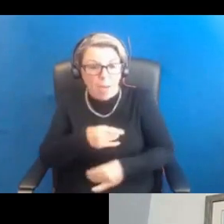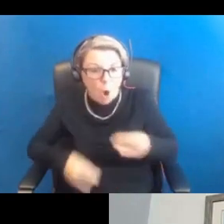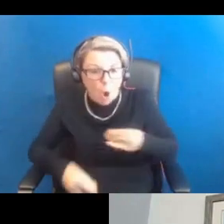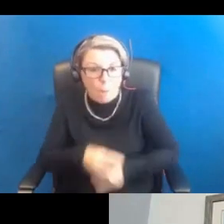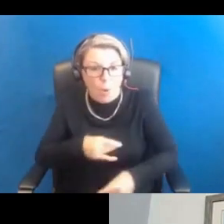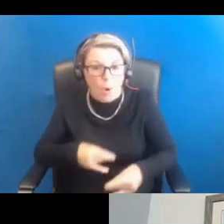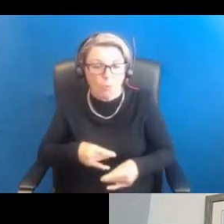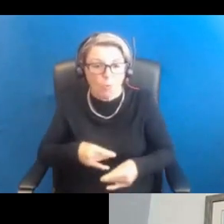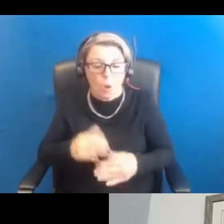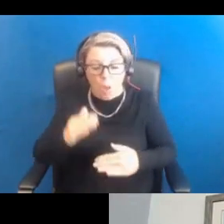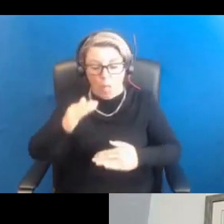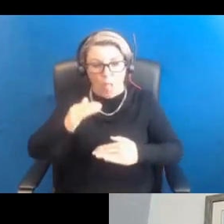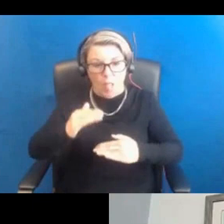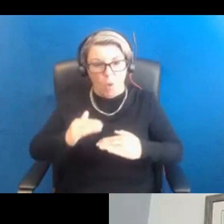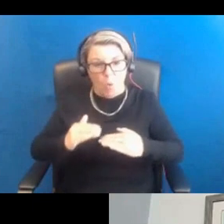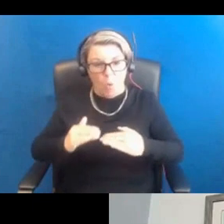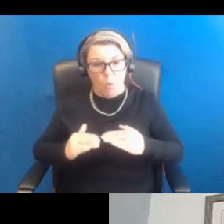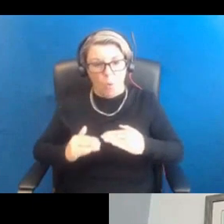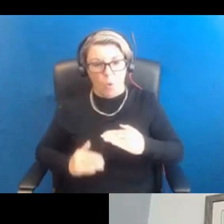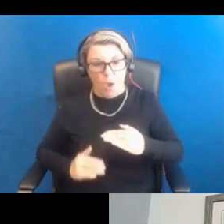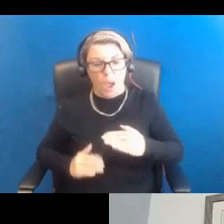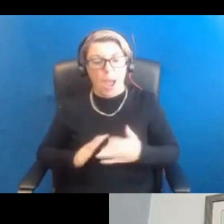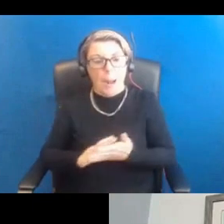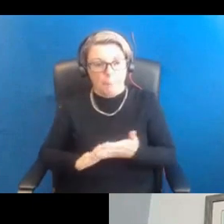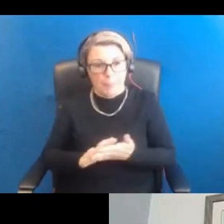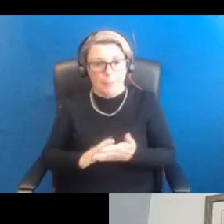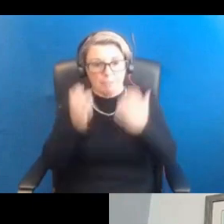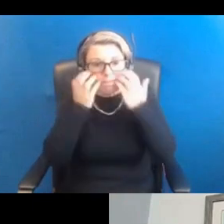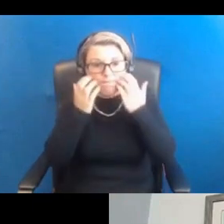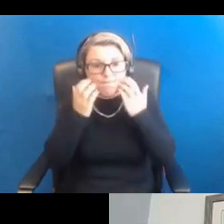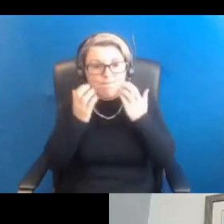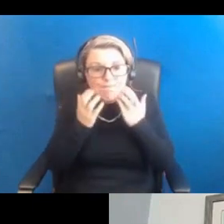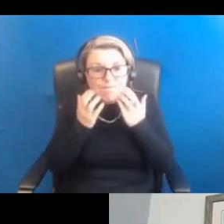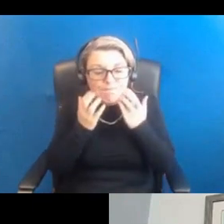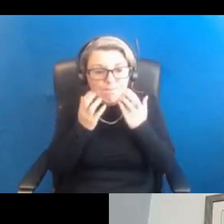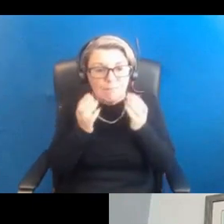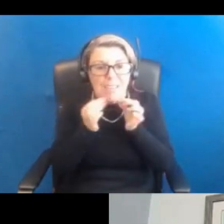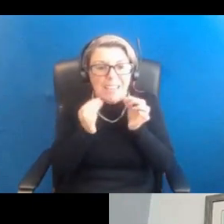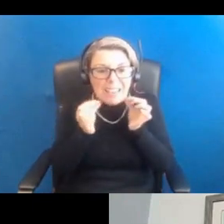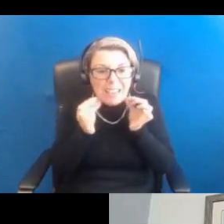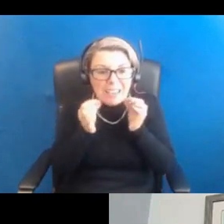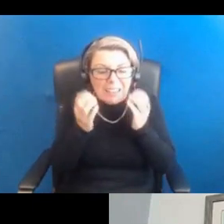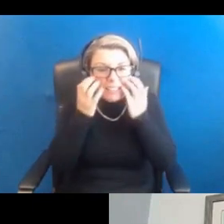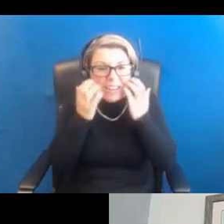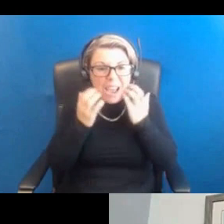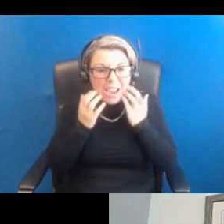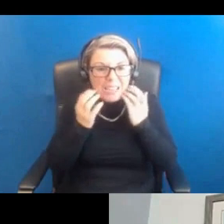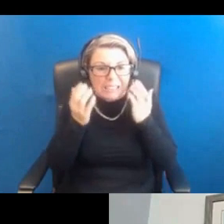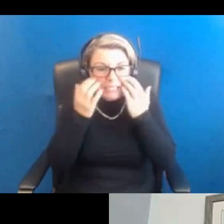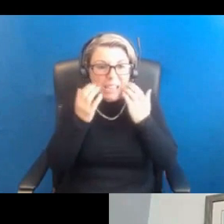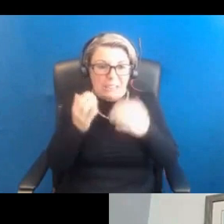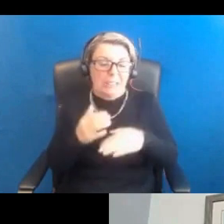hormone will lower, and that's the male-type hormone that causes issues with the skin.